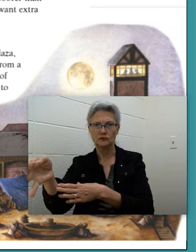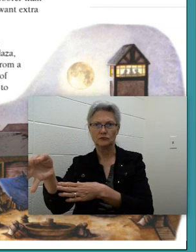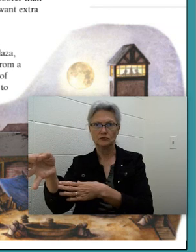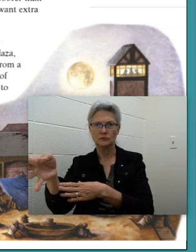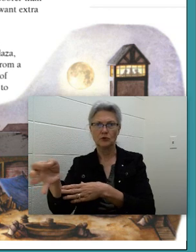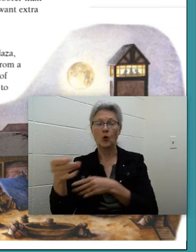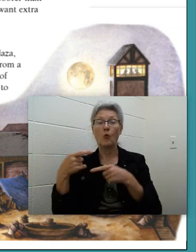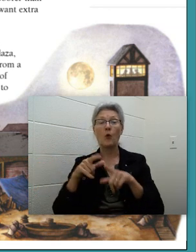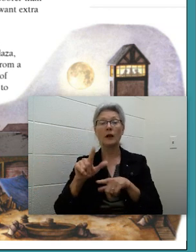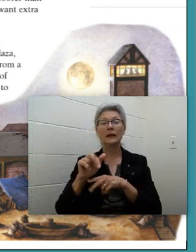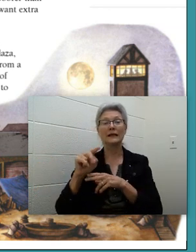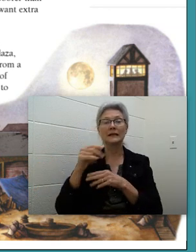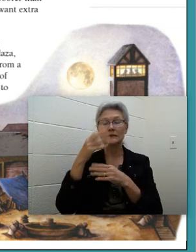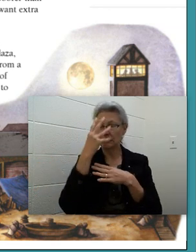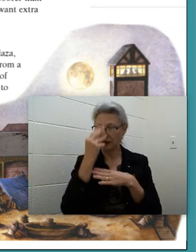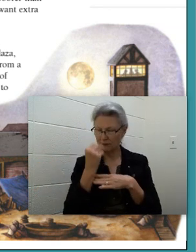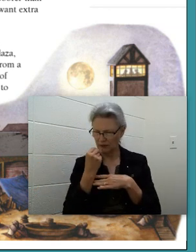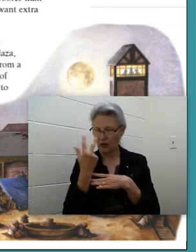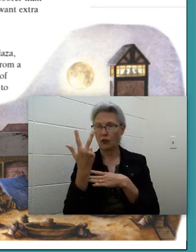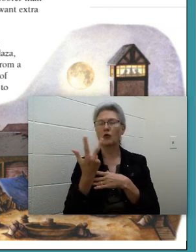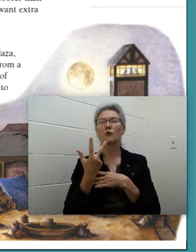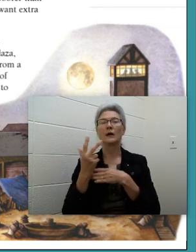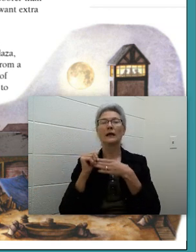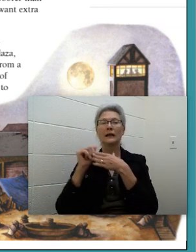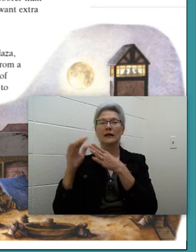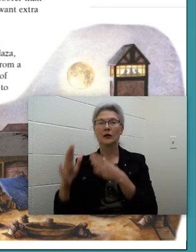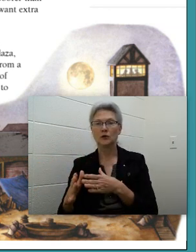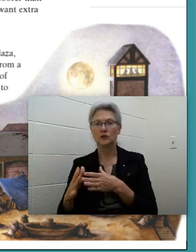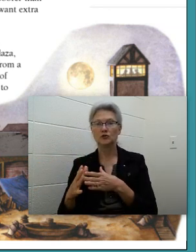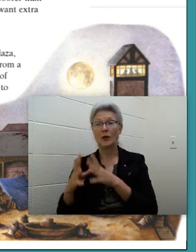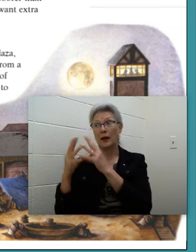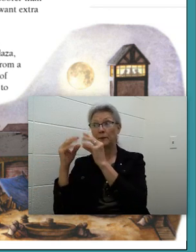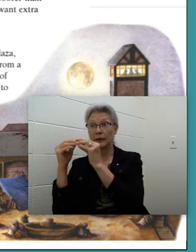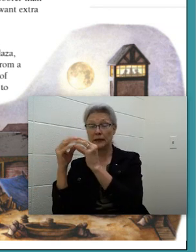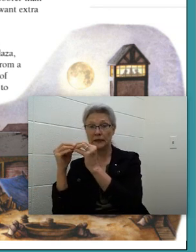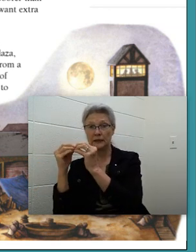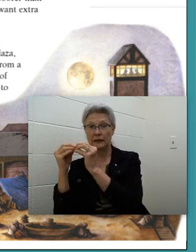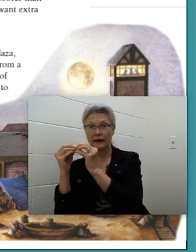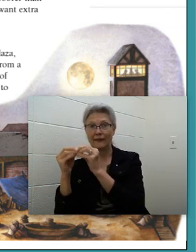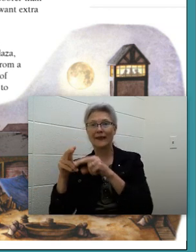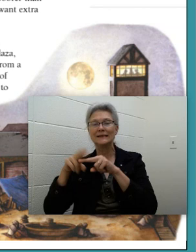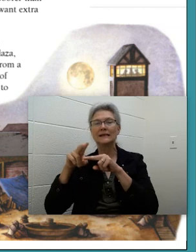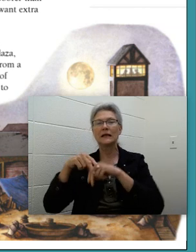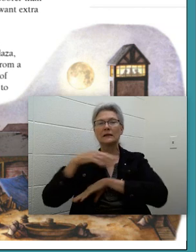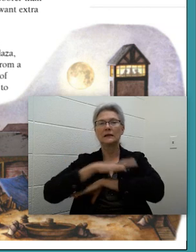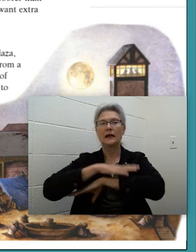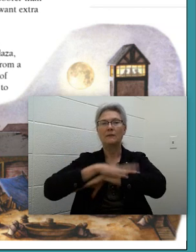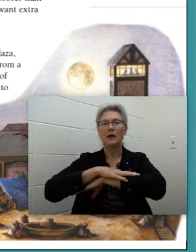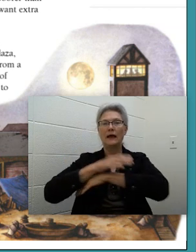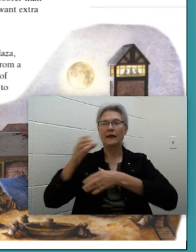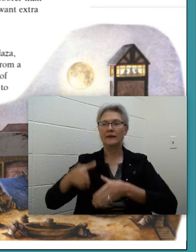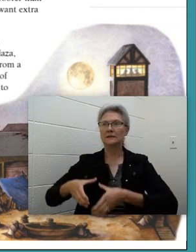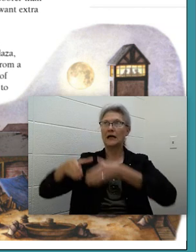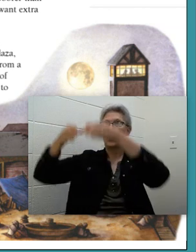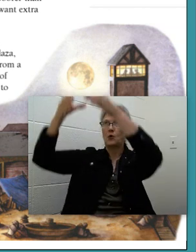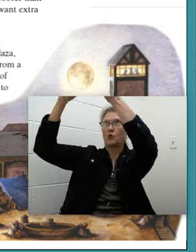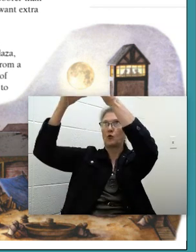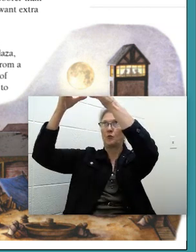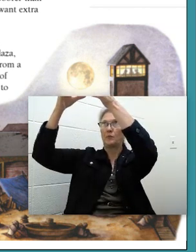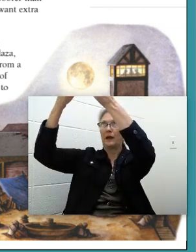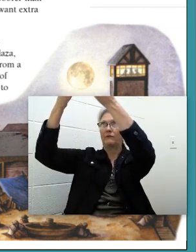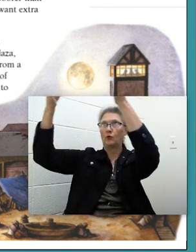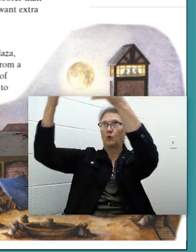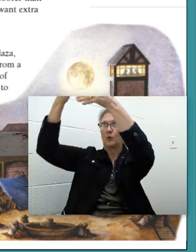While Lena slept, the three town leaders were holding a meeting. They sat at a table in the tower room on the town